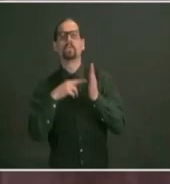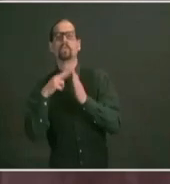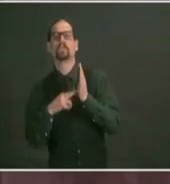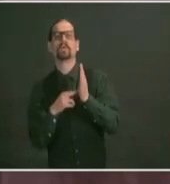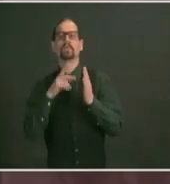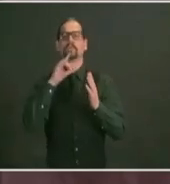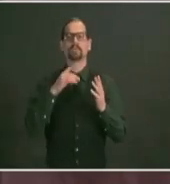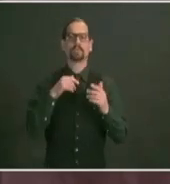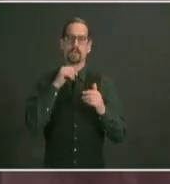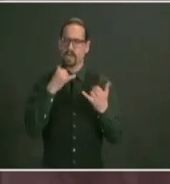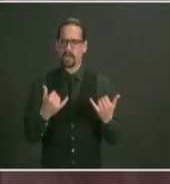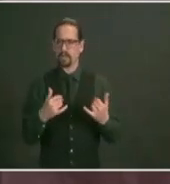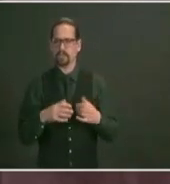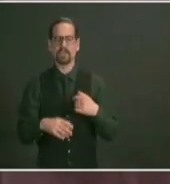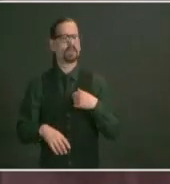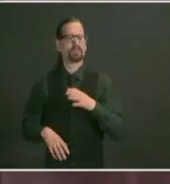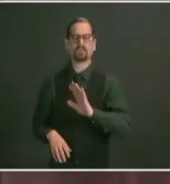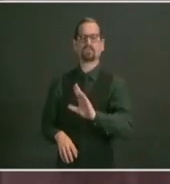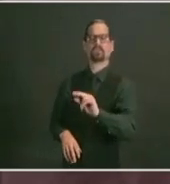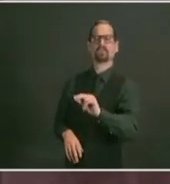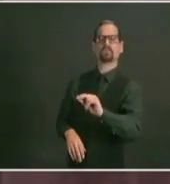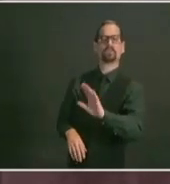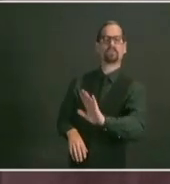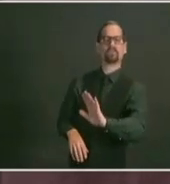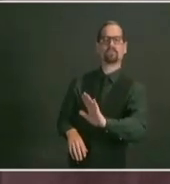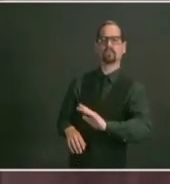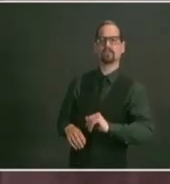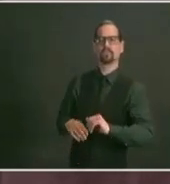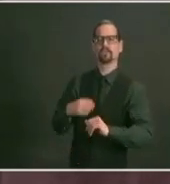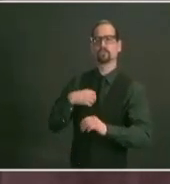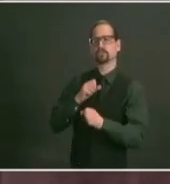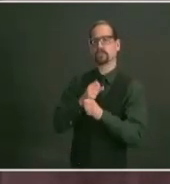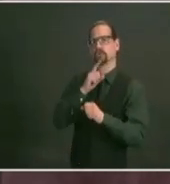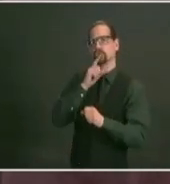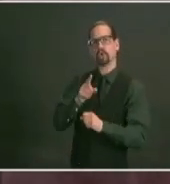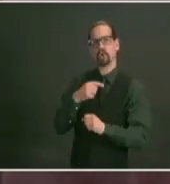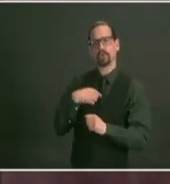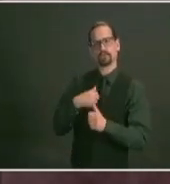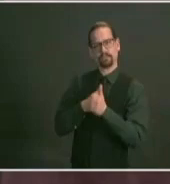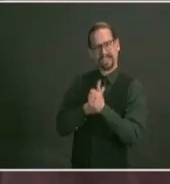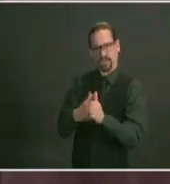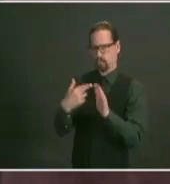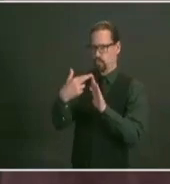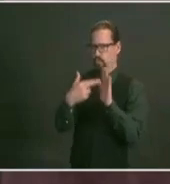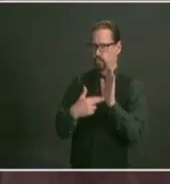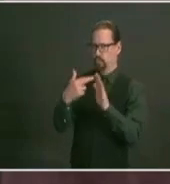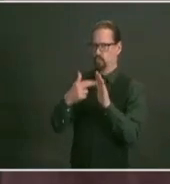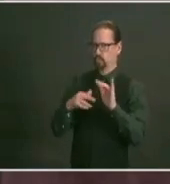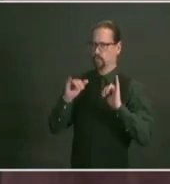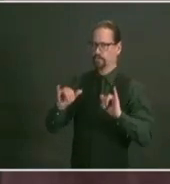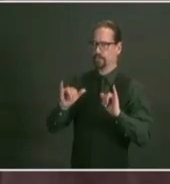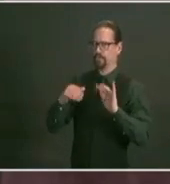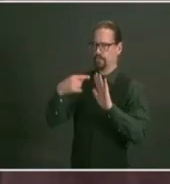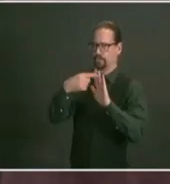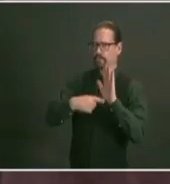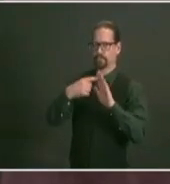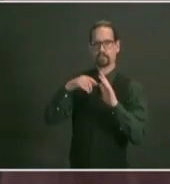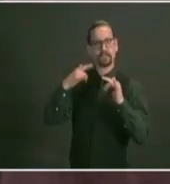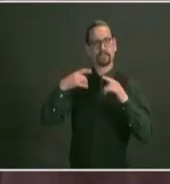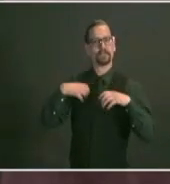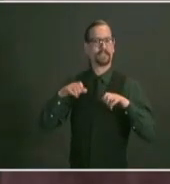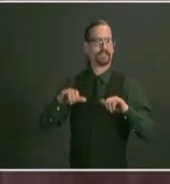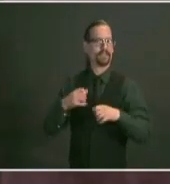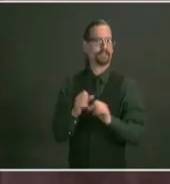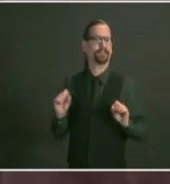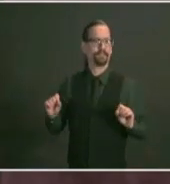he's what he's saying is to make sure that we're following the protocols make sure that we're making sure that we're staying safe i mean i i had